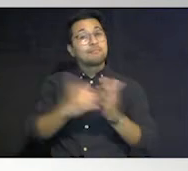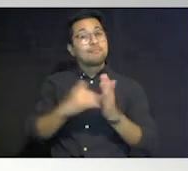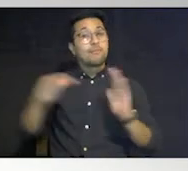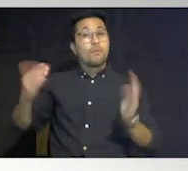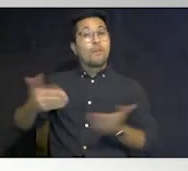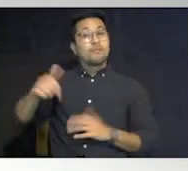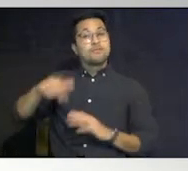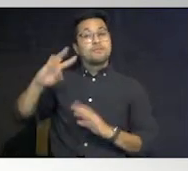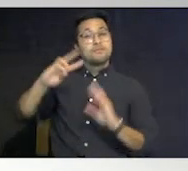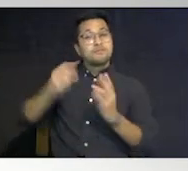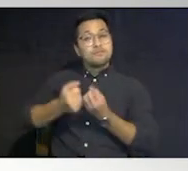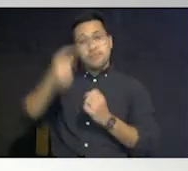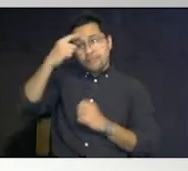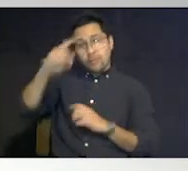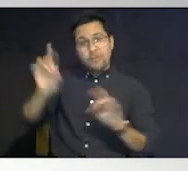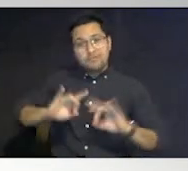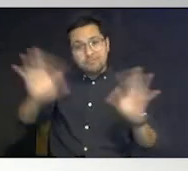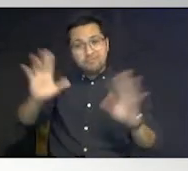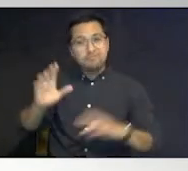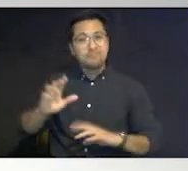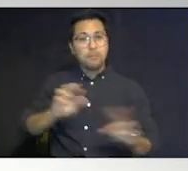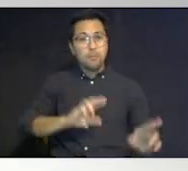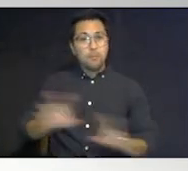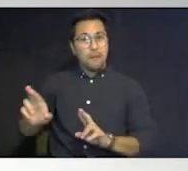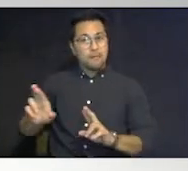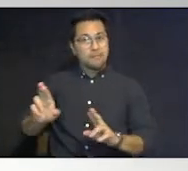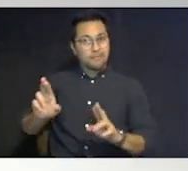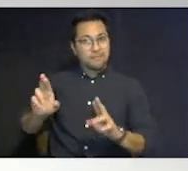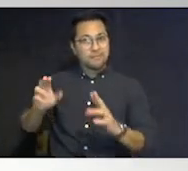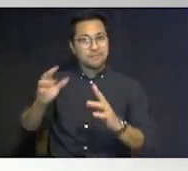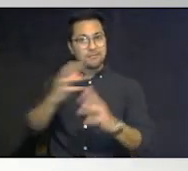workshop on disaster preparedness recovery